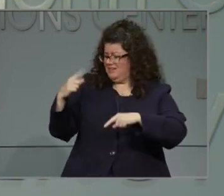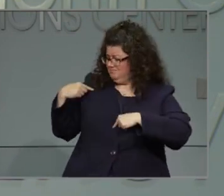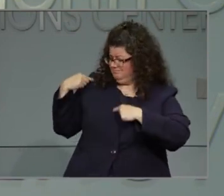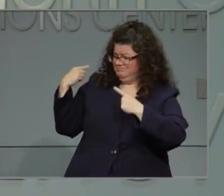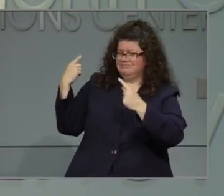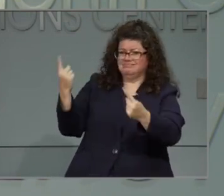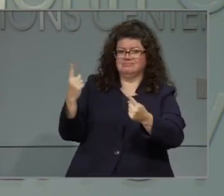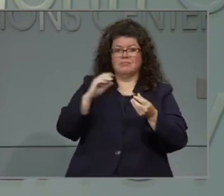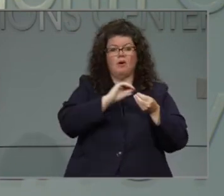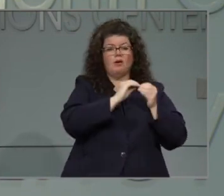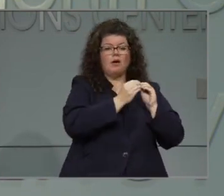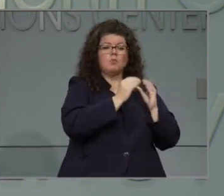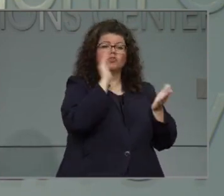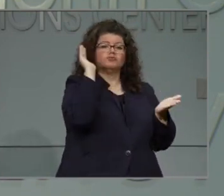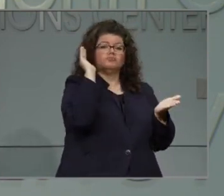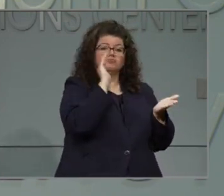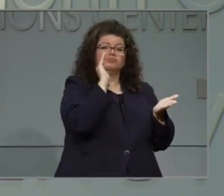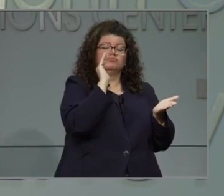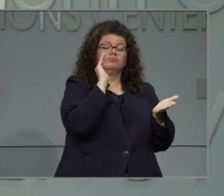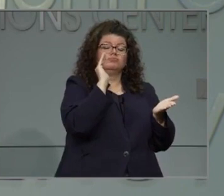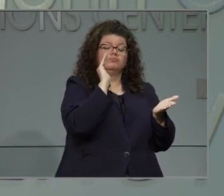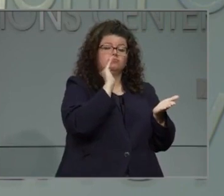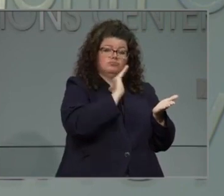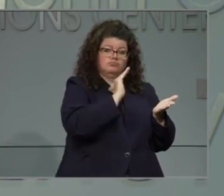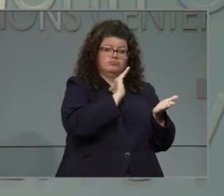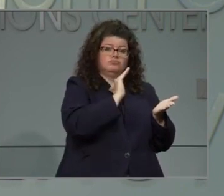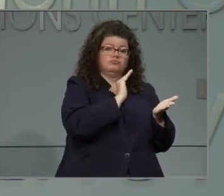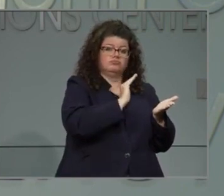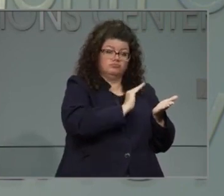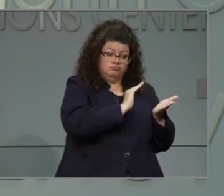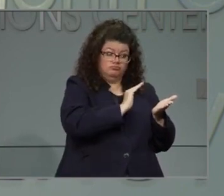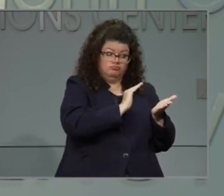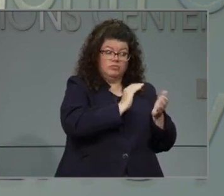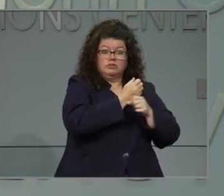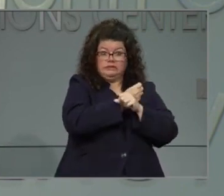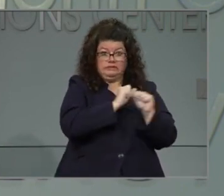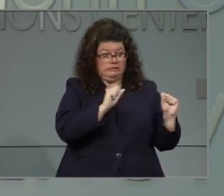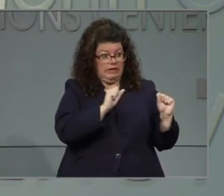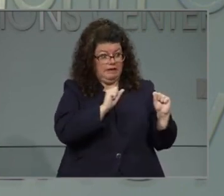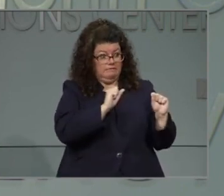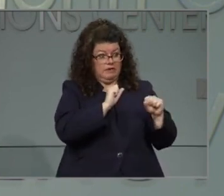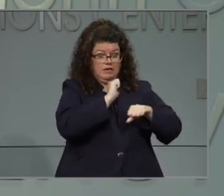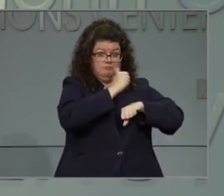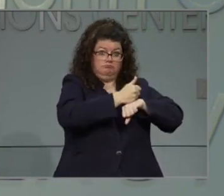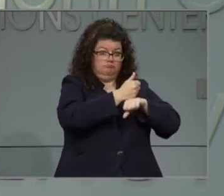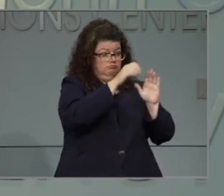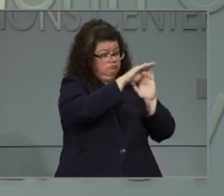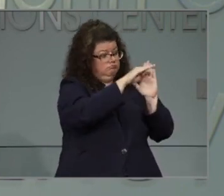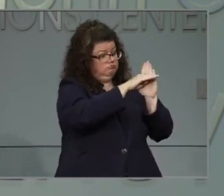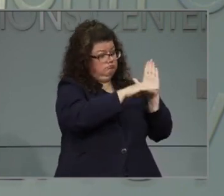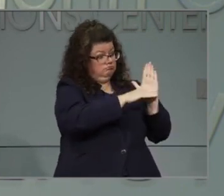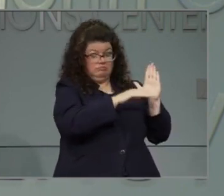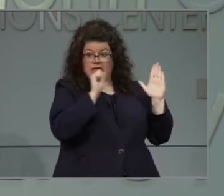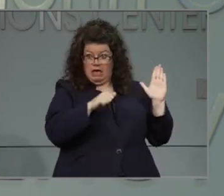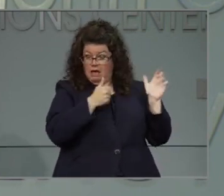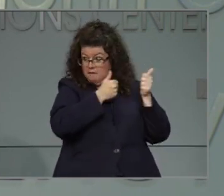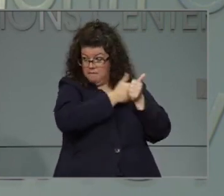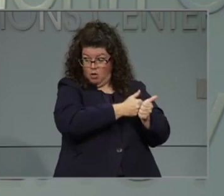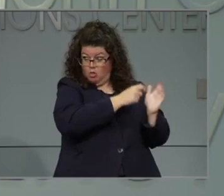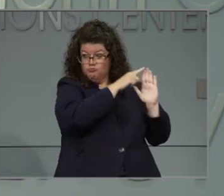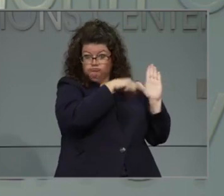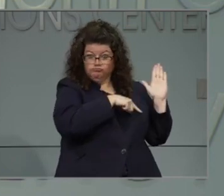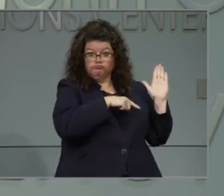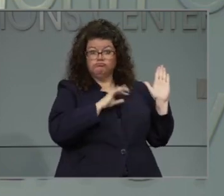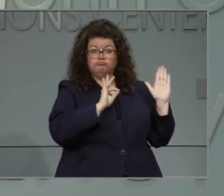improve and as our safety protocols are installed across our state, we're able to get